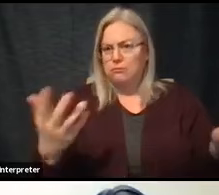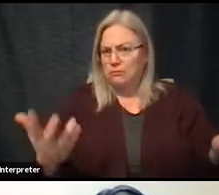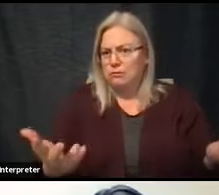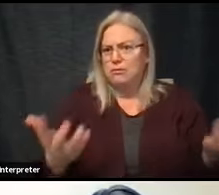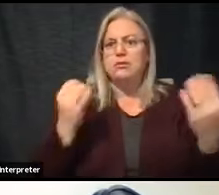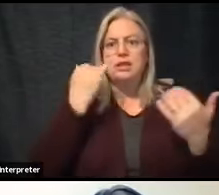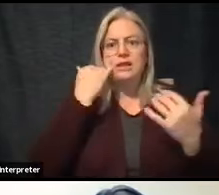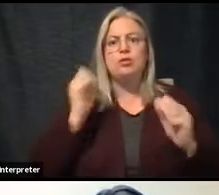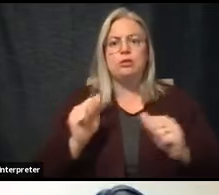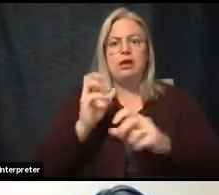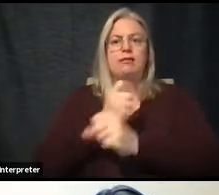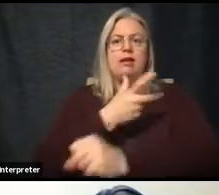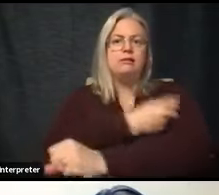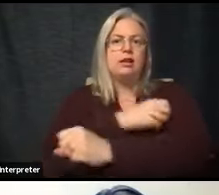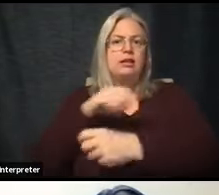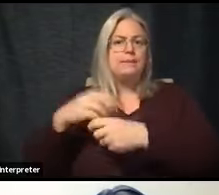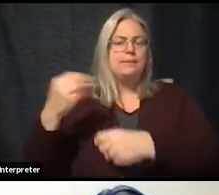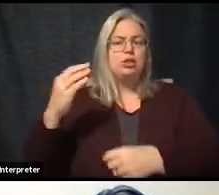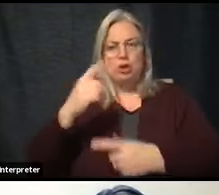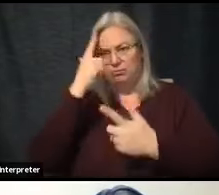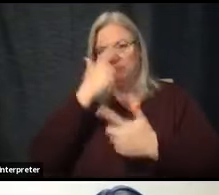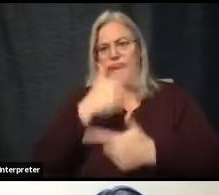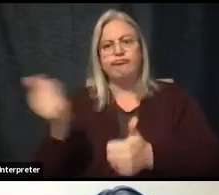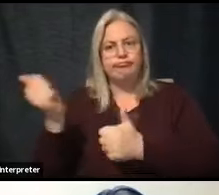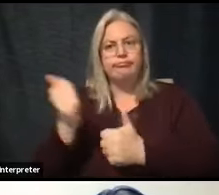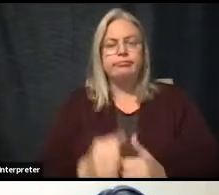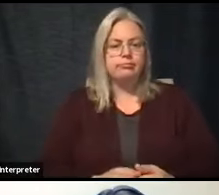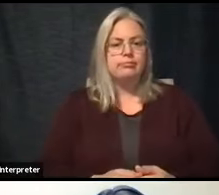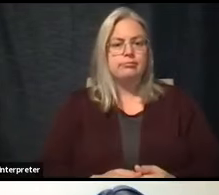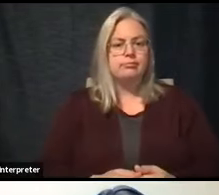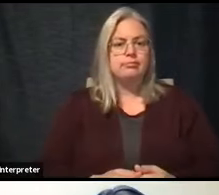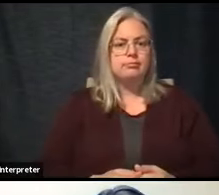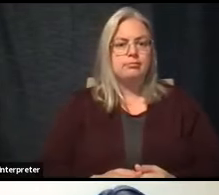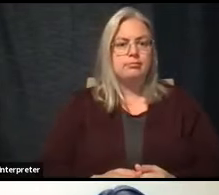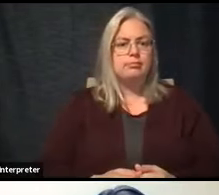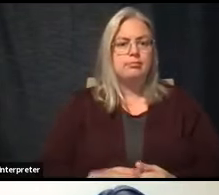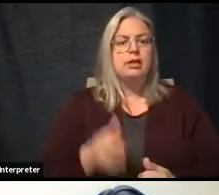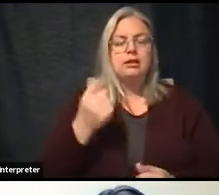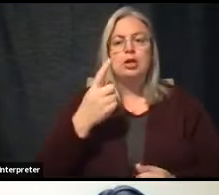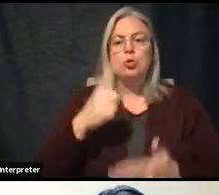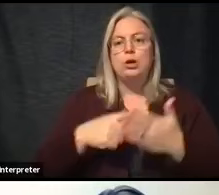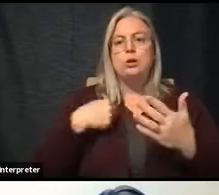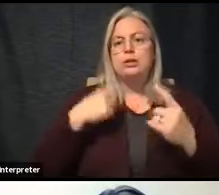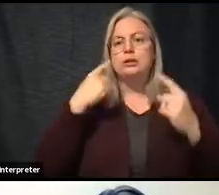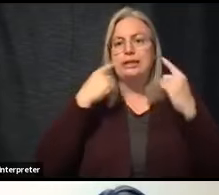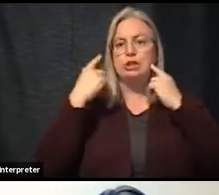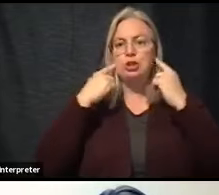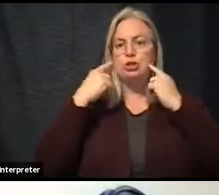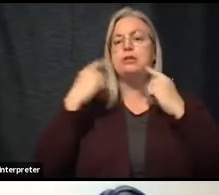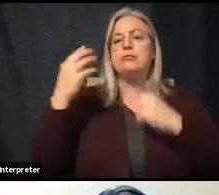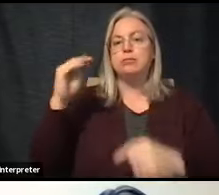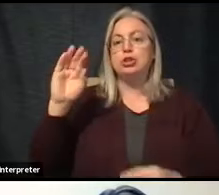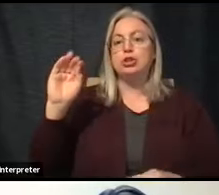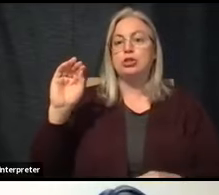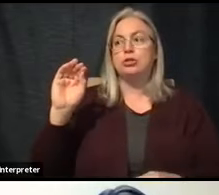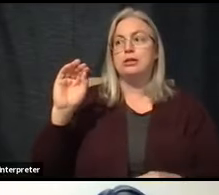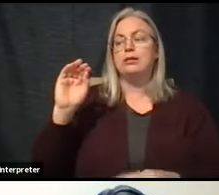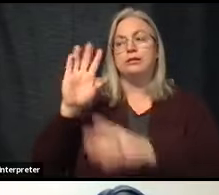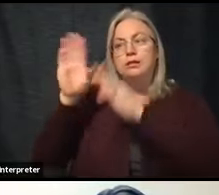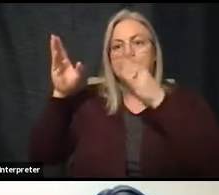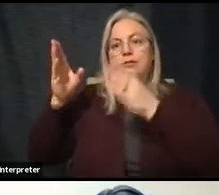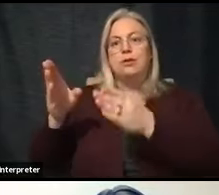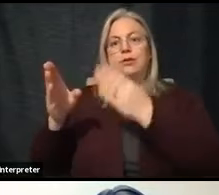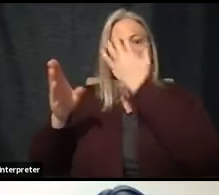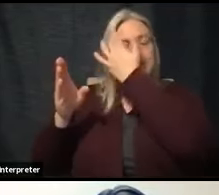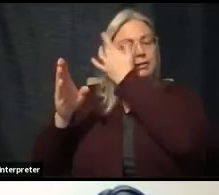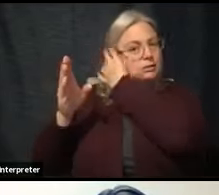Missouri, please do, although I think what we're hearing is Missouri will only vaccinate people